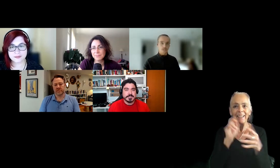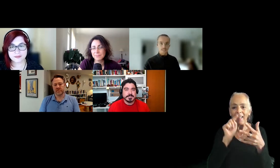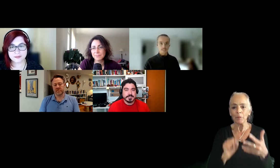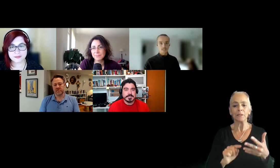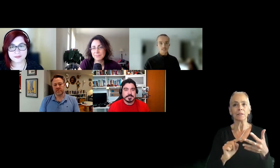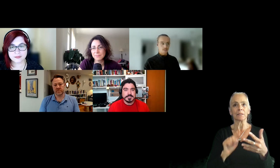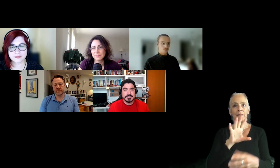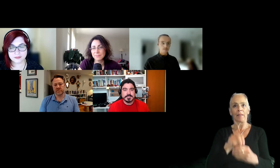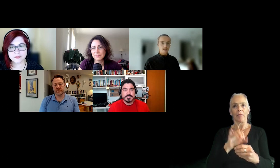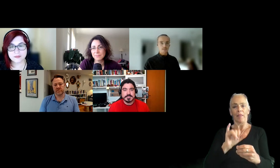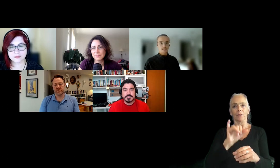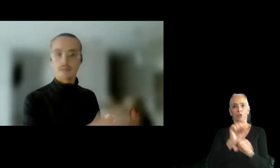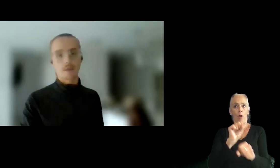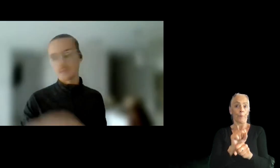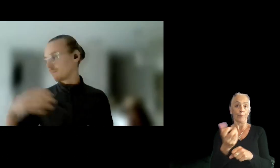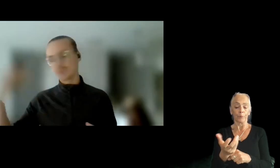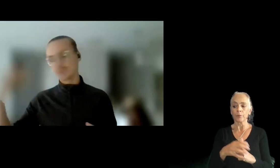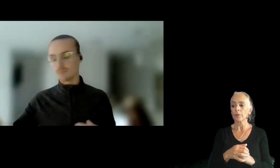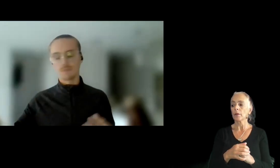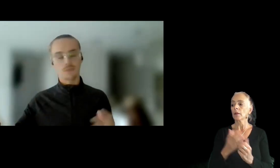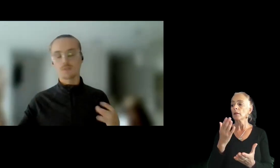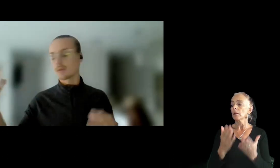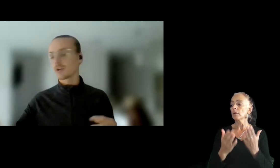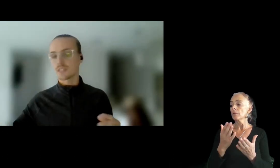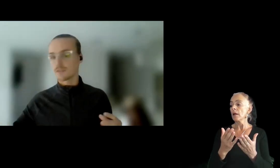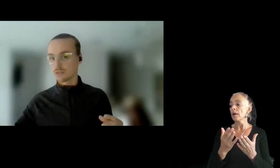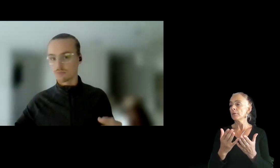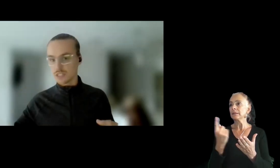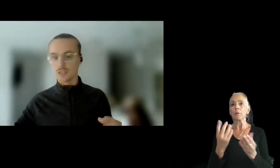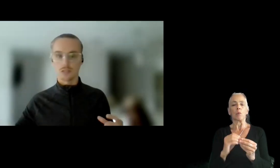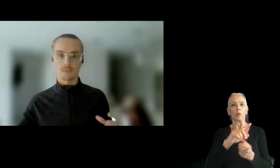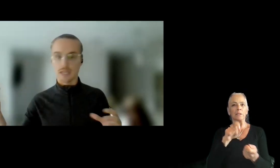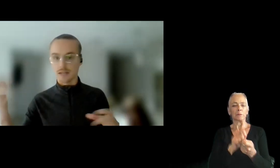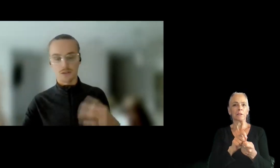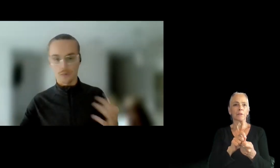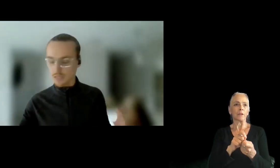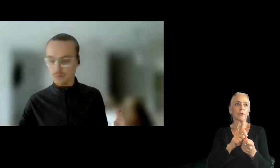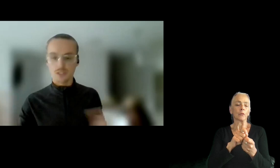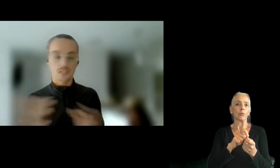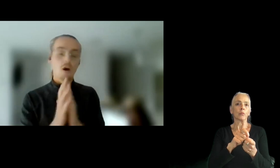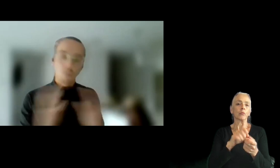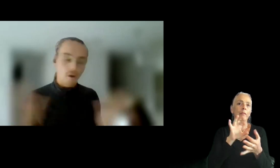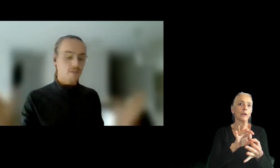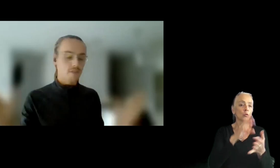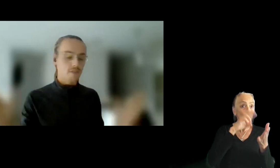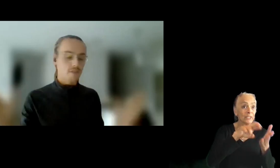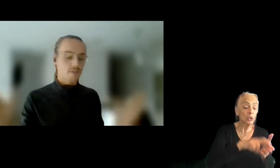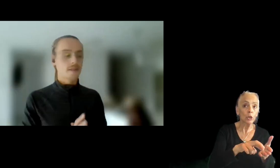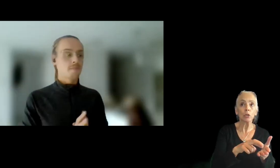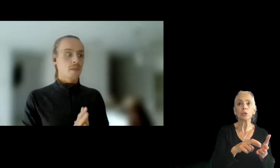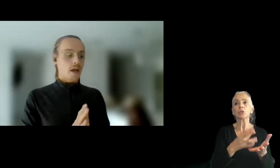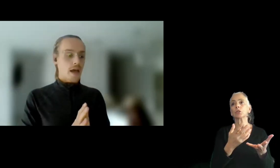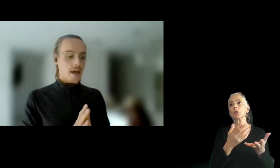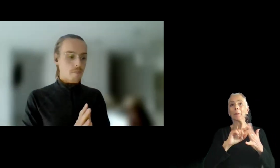this role is. You know, there may be, it might be some, something a bit more specific to research at the beginning of the UX process, whatever that might